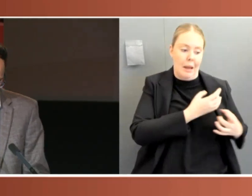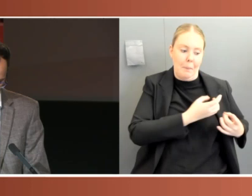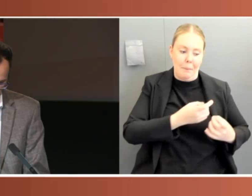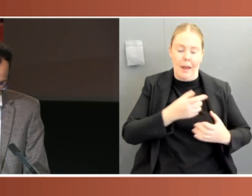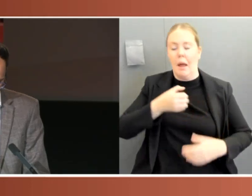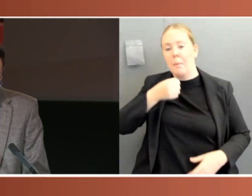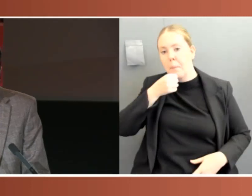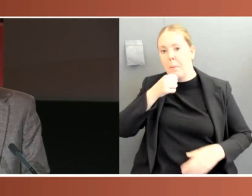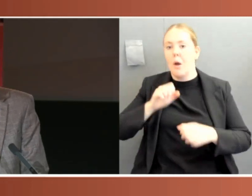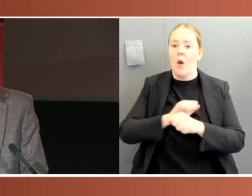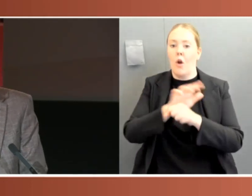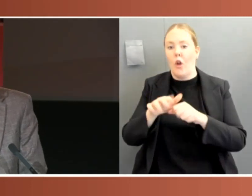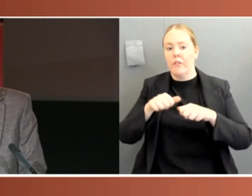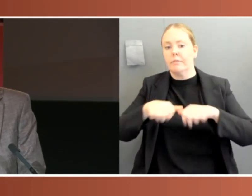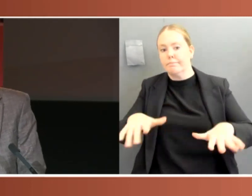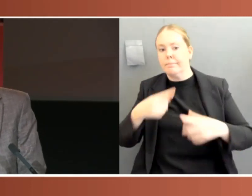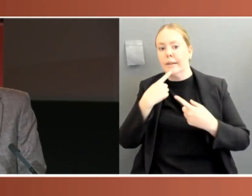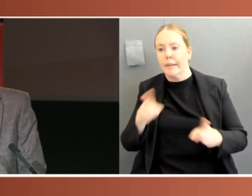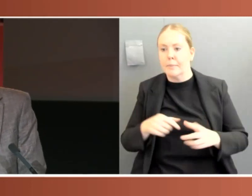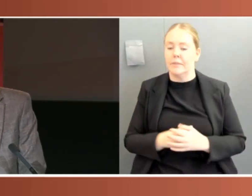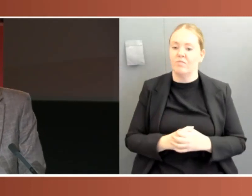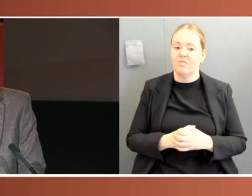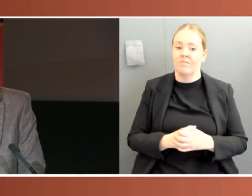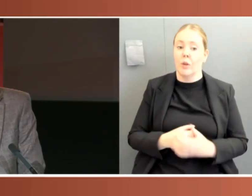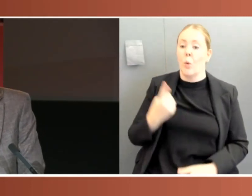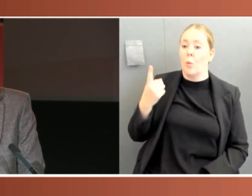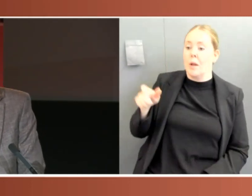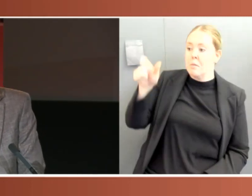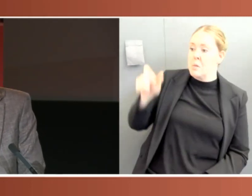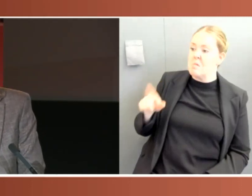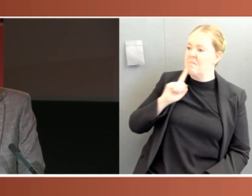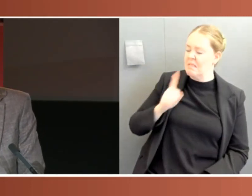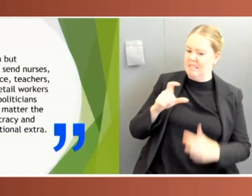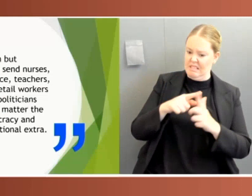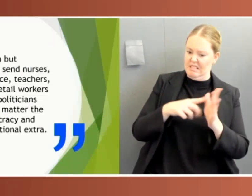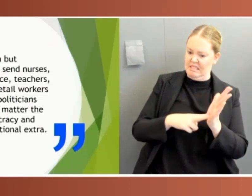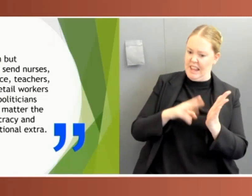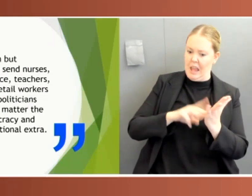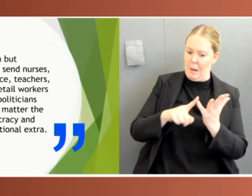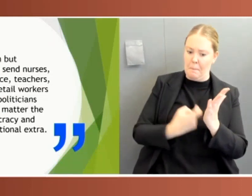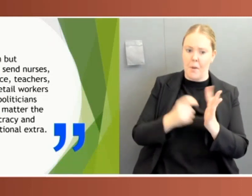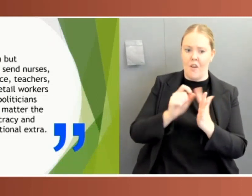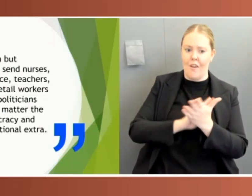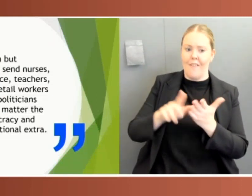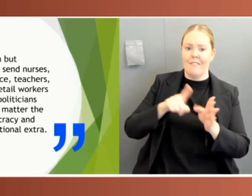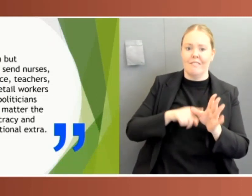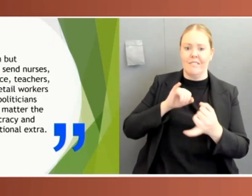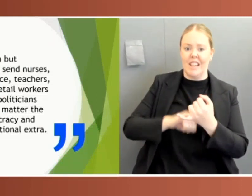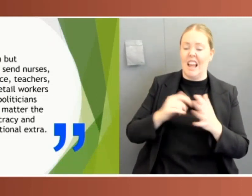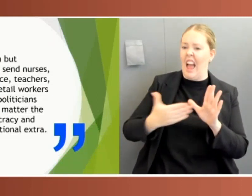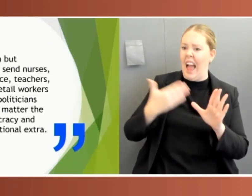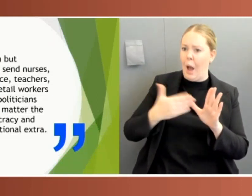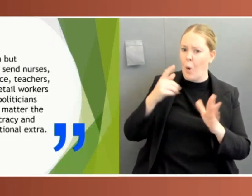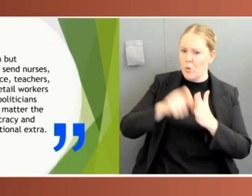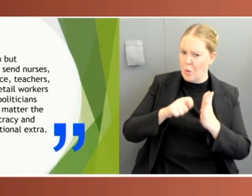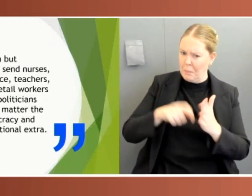the time, Dan Murphy's is open, but parliament isn't. We send nurses, doctors, ambos, police, teachers, transport workers, retail